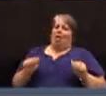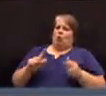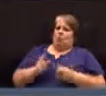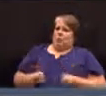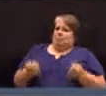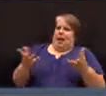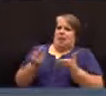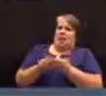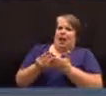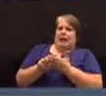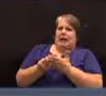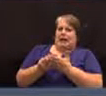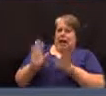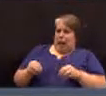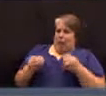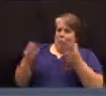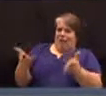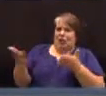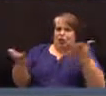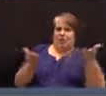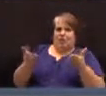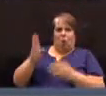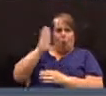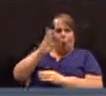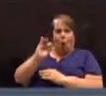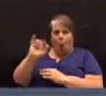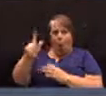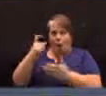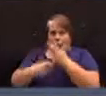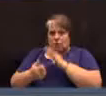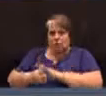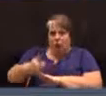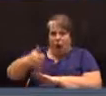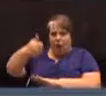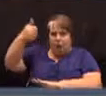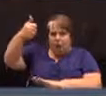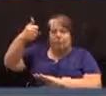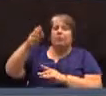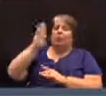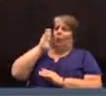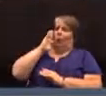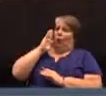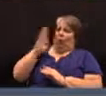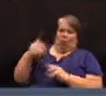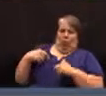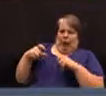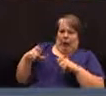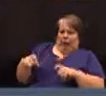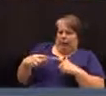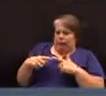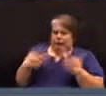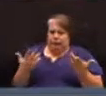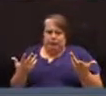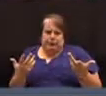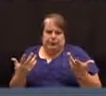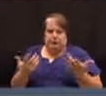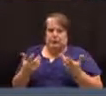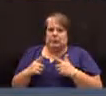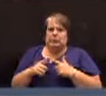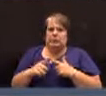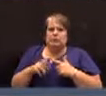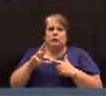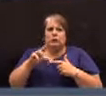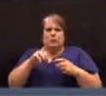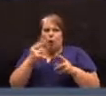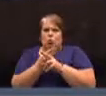provide services? services in the town? Will oil costs keep going up? Will, will we have to go completely to